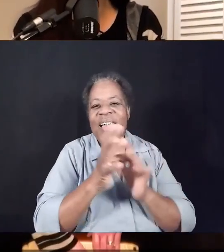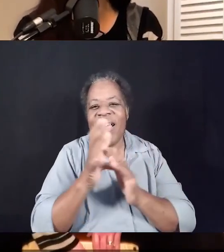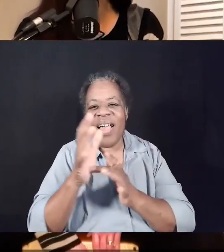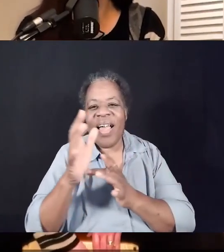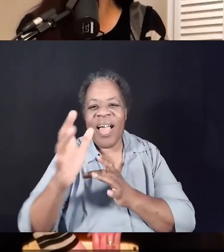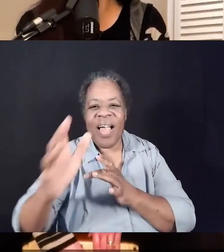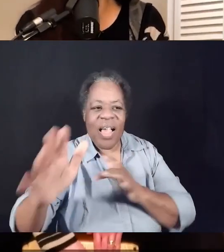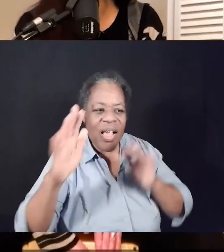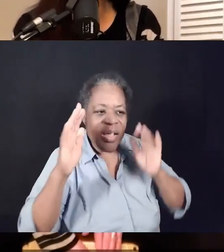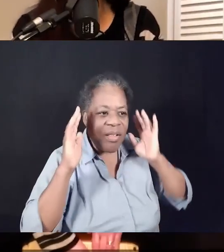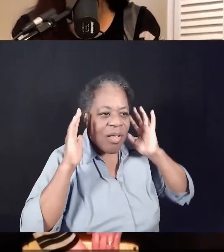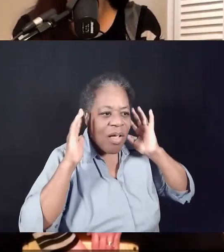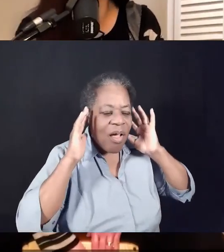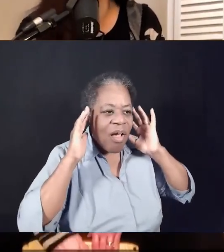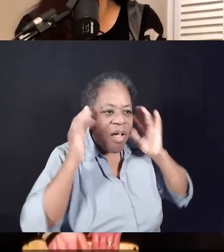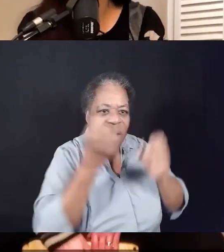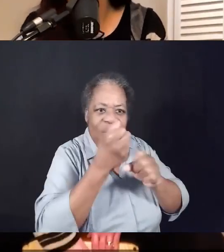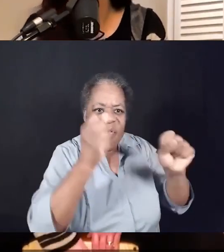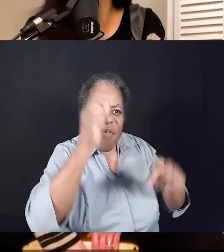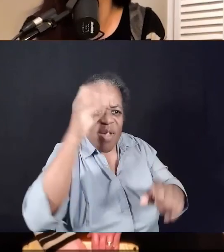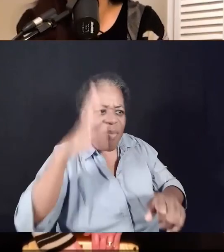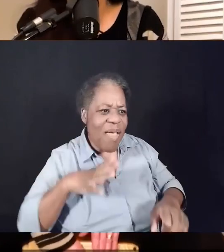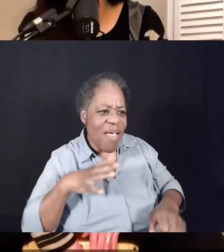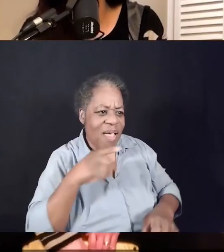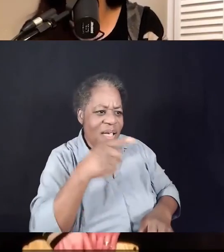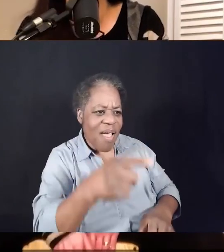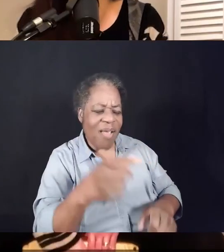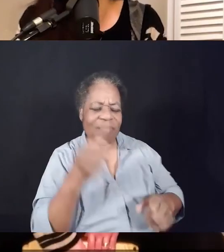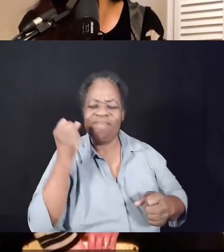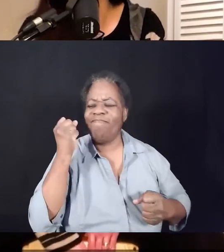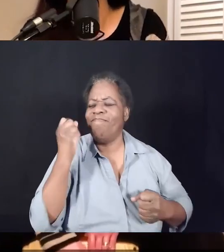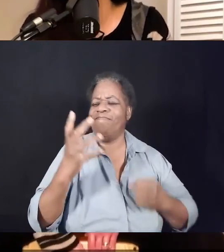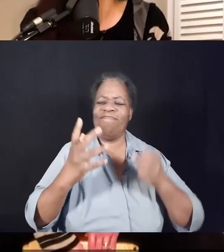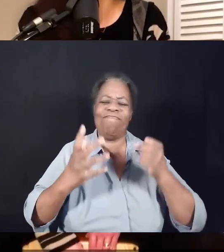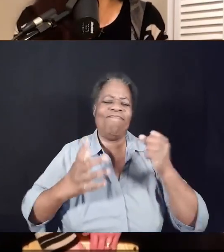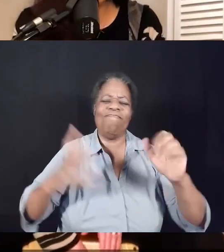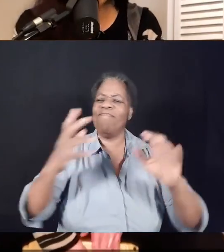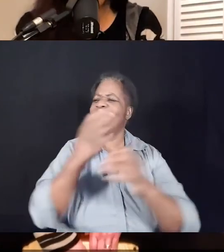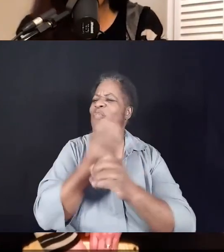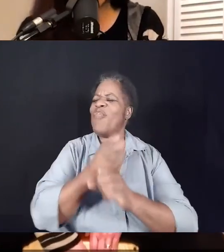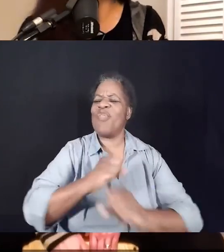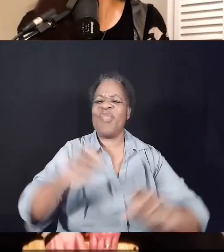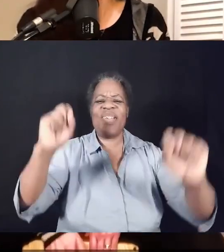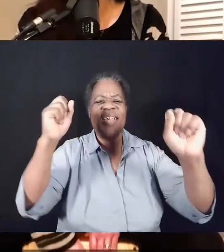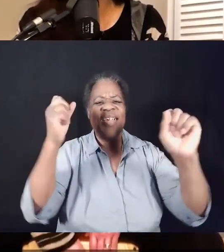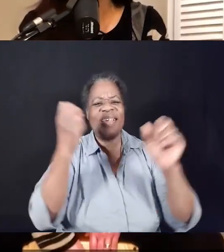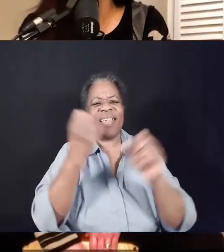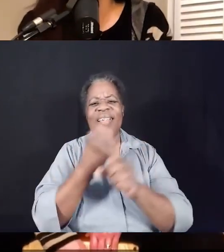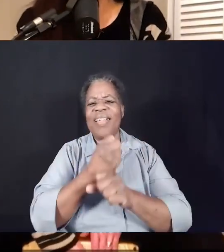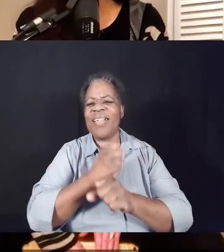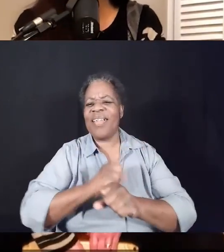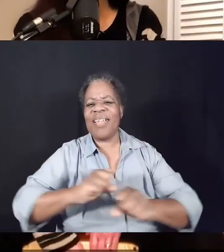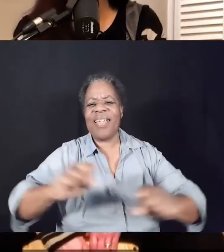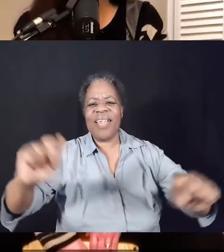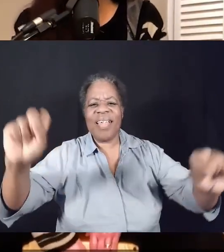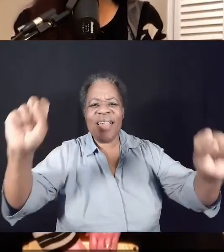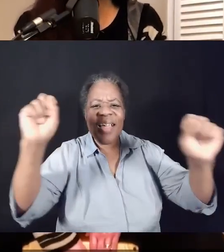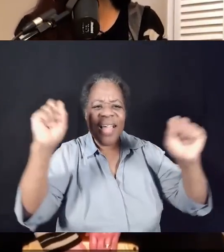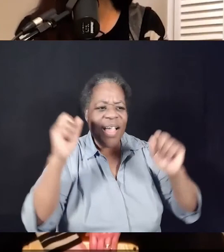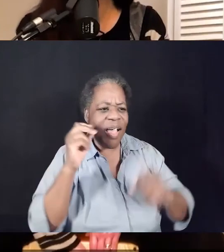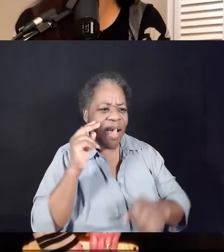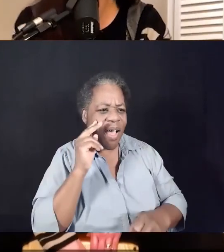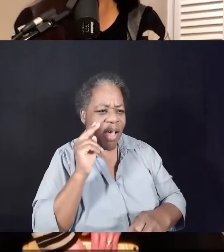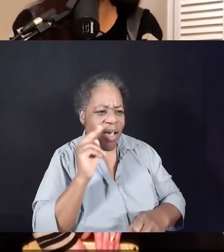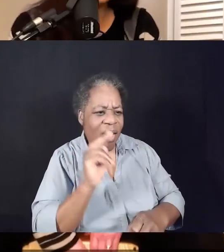for the free man singing, he's delivering me. Look out for